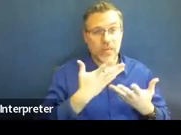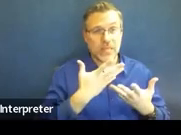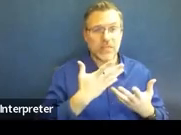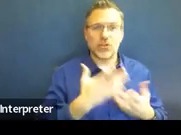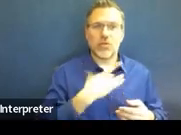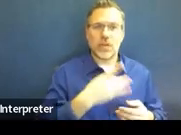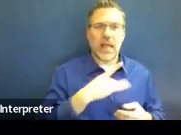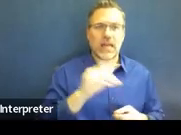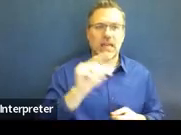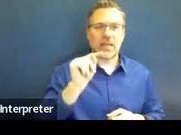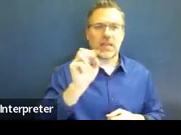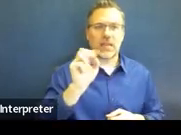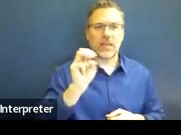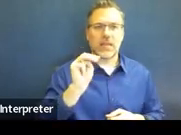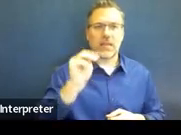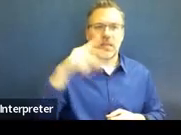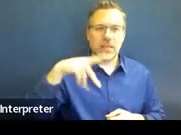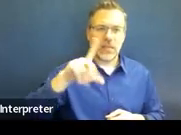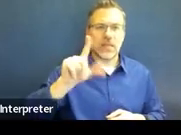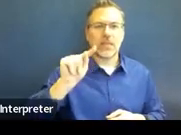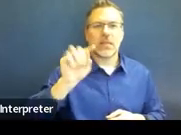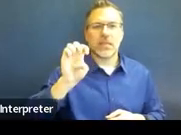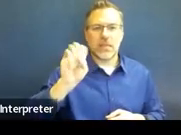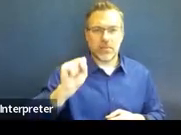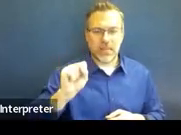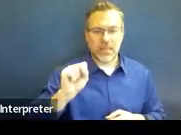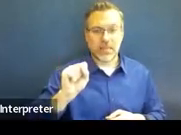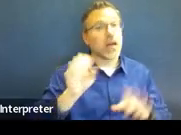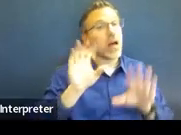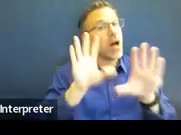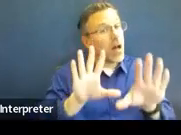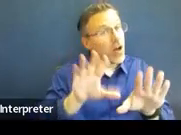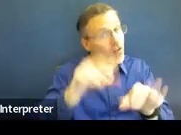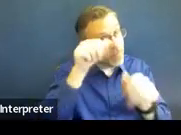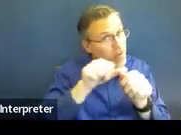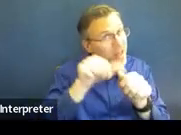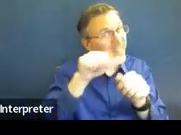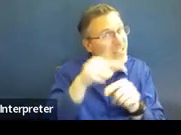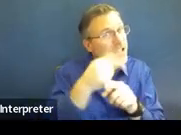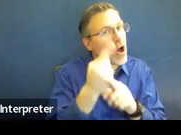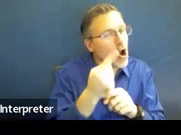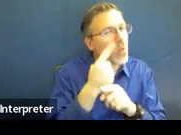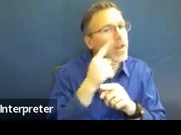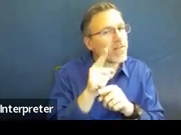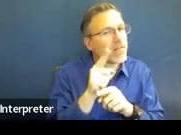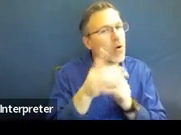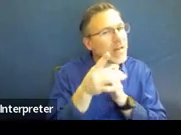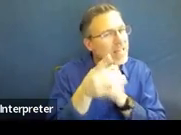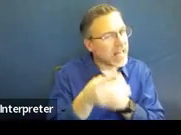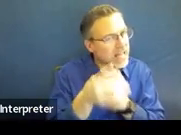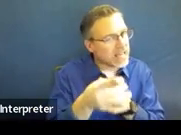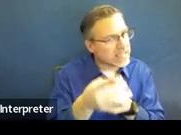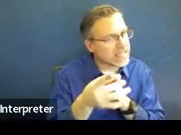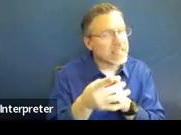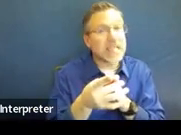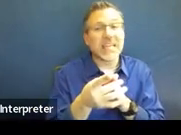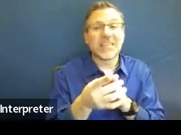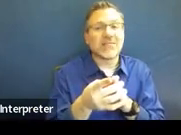have those. However, these are just guidance, and it is going to be different in every situation.